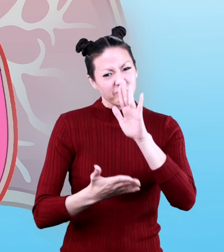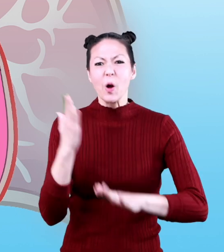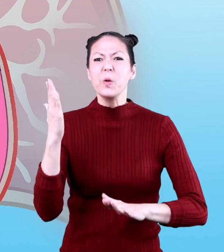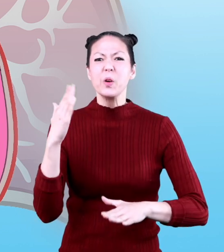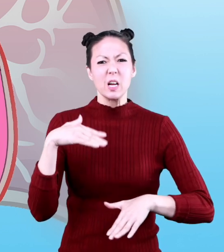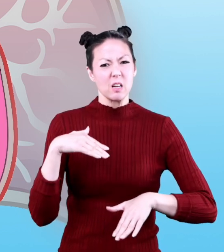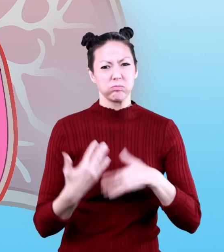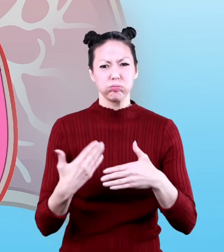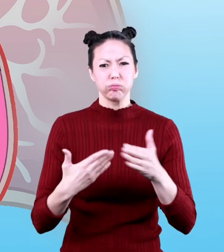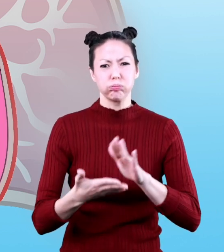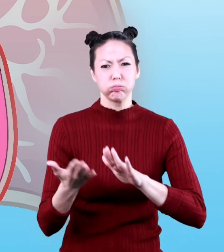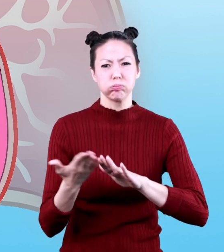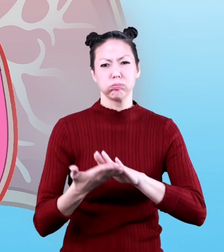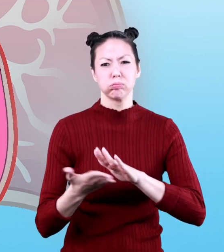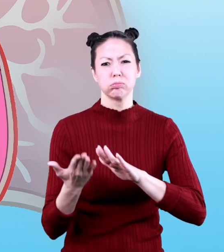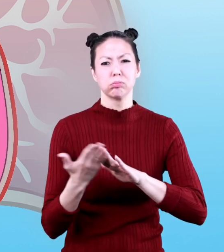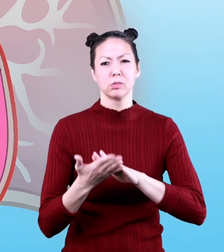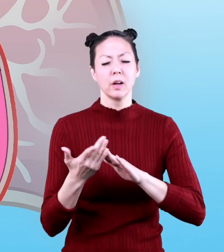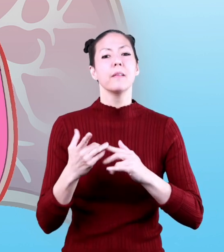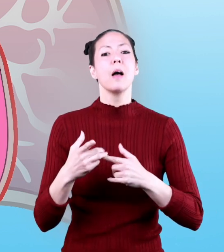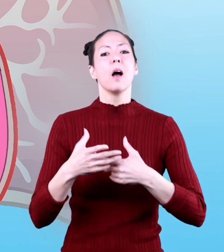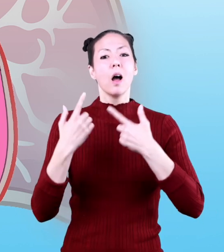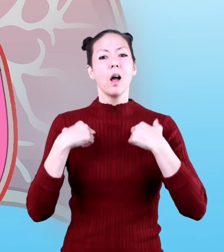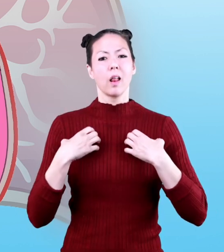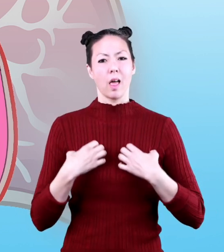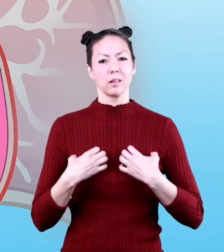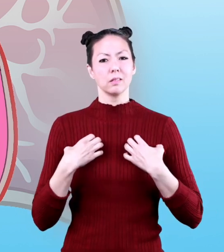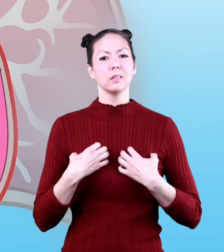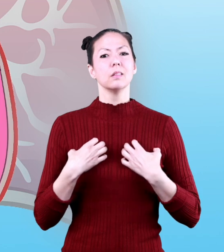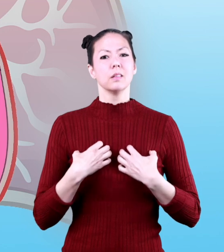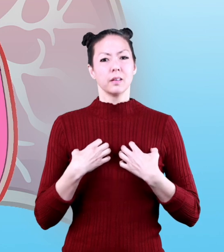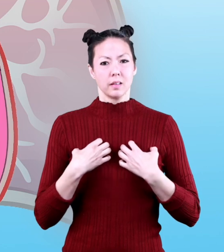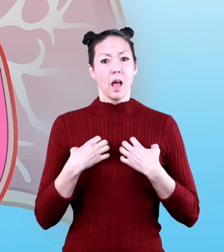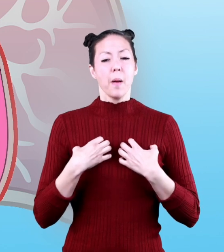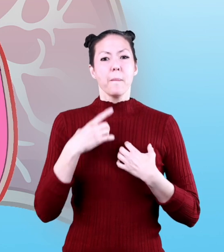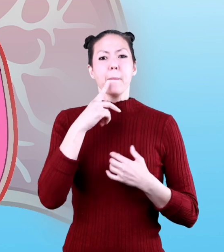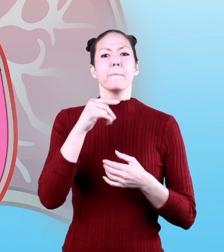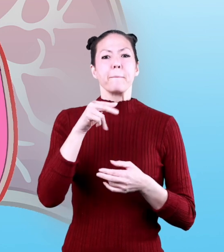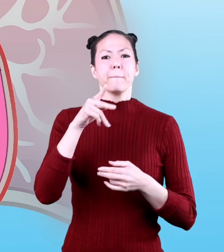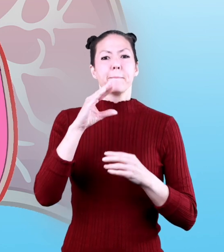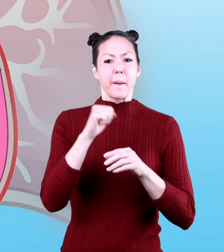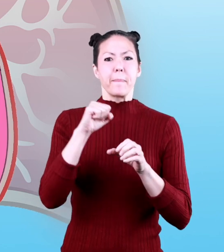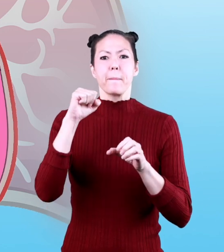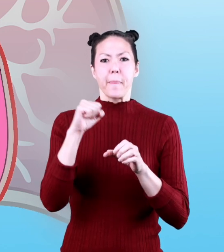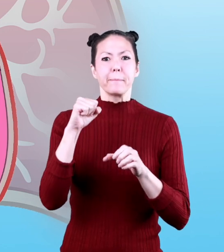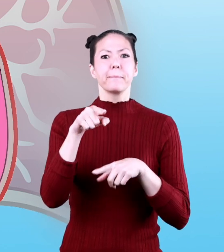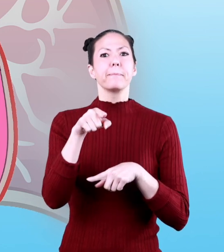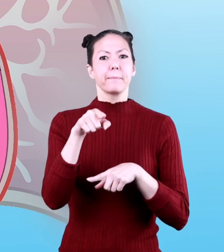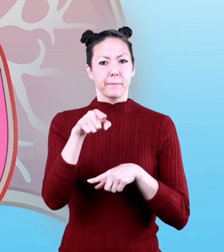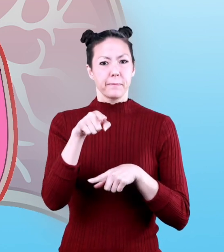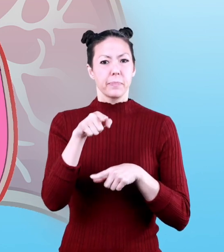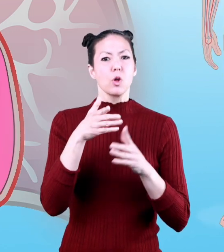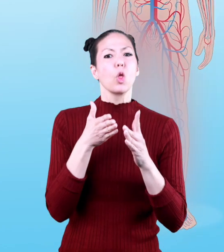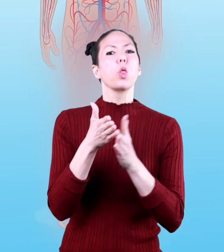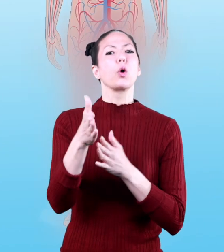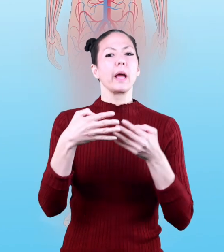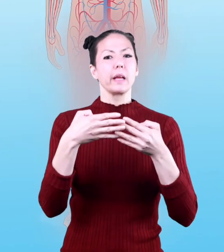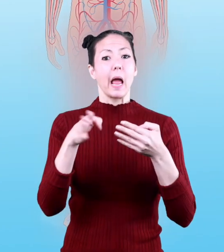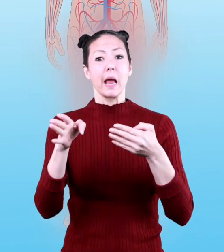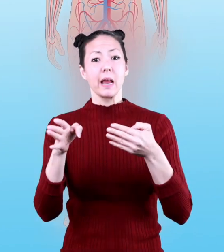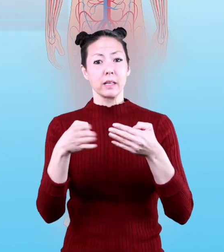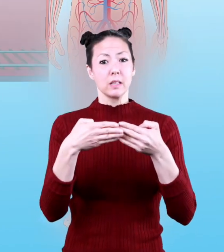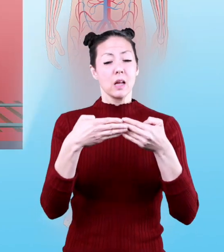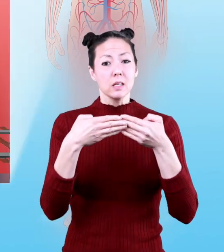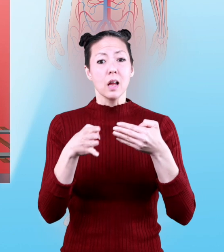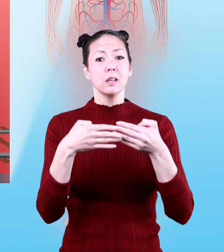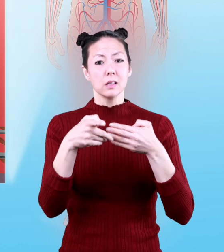and are ready to go they come from the lungs and are pumped through the left side of the heart through this gate and then